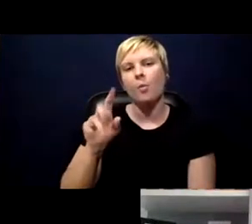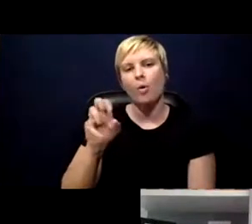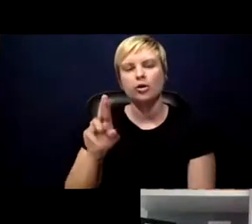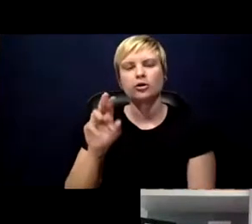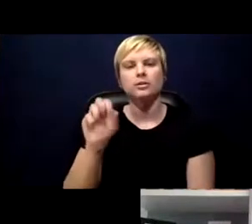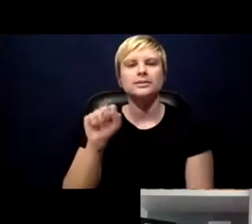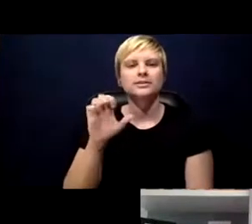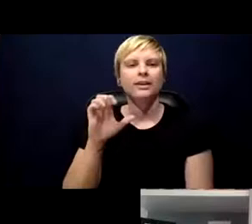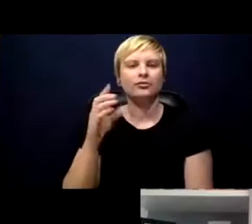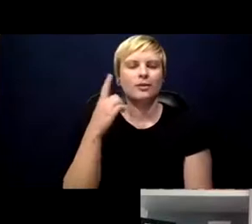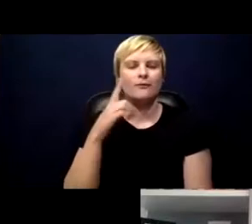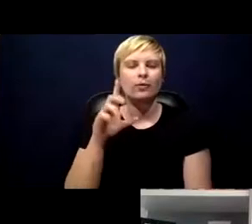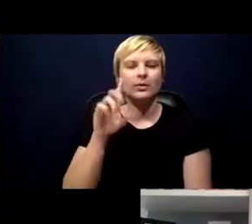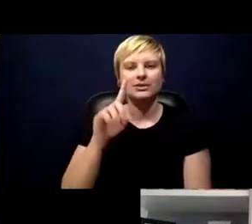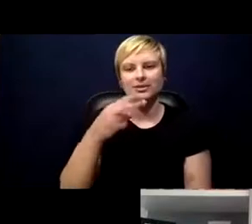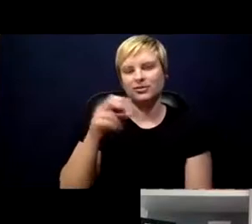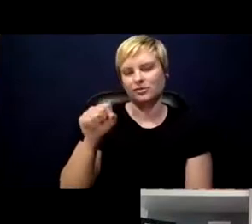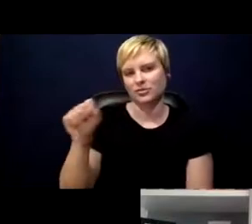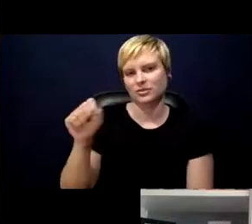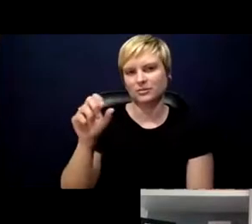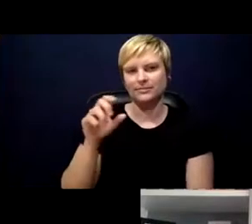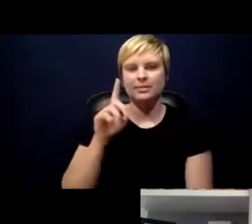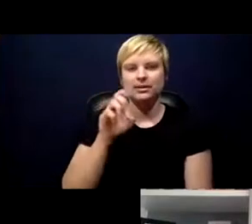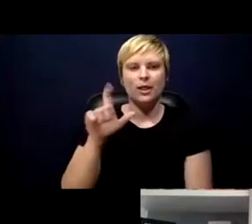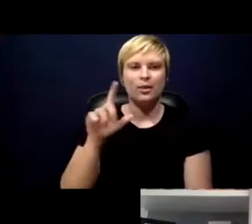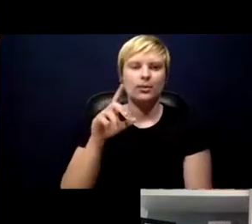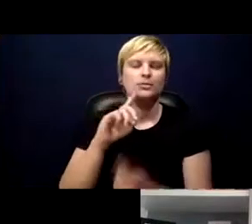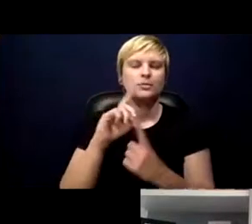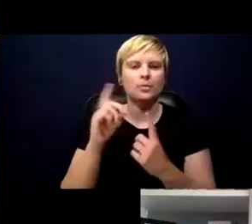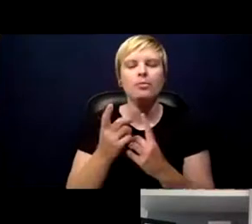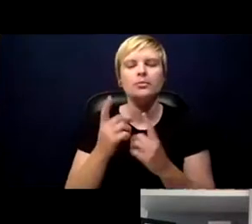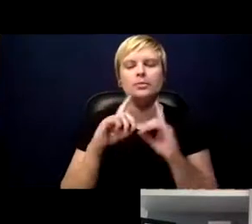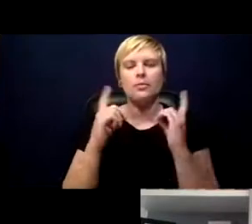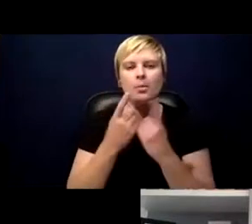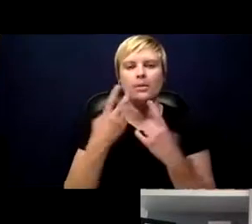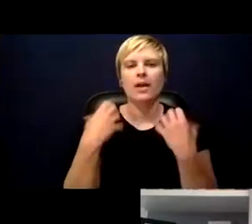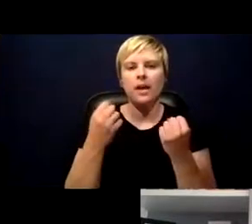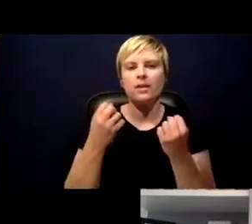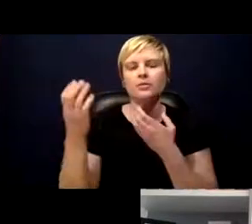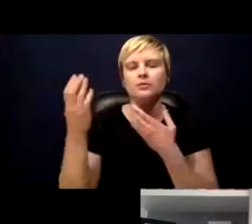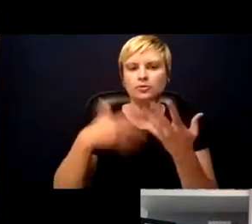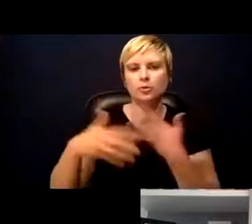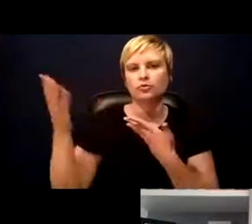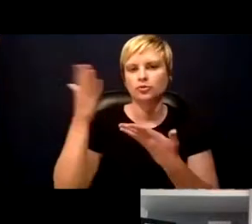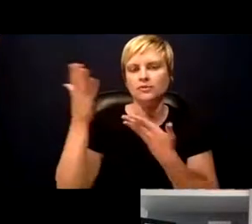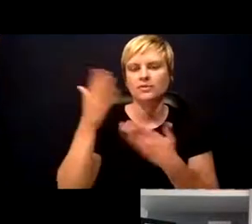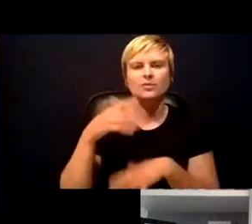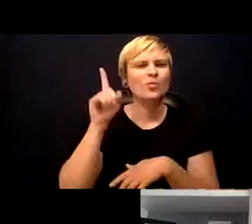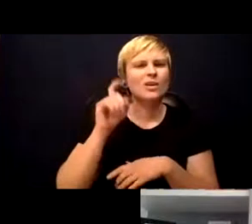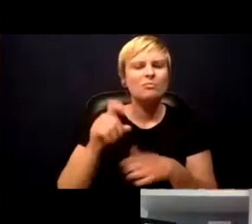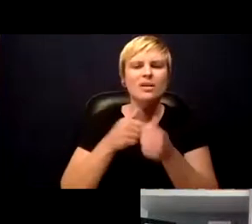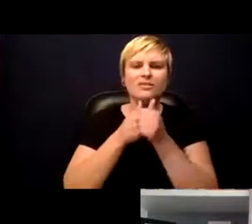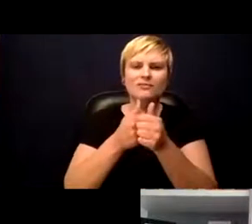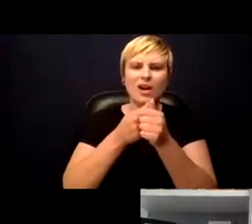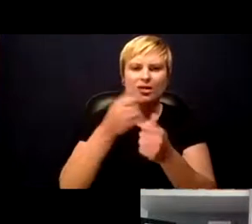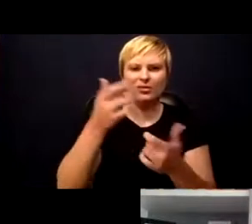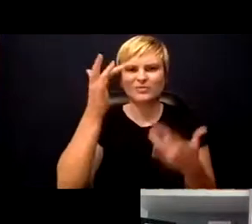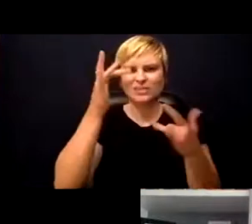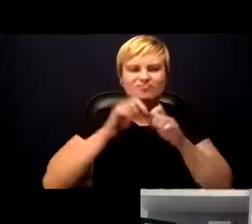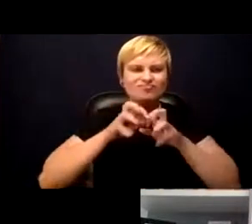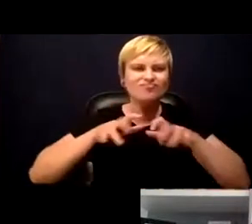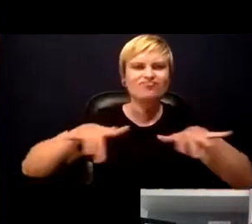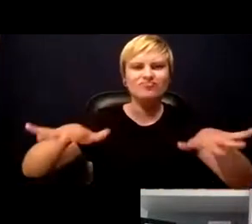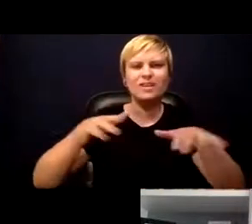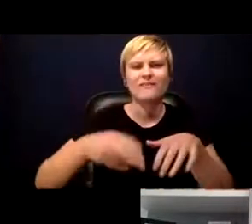To protect the people of Delaware, we must track the spread of this highly contagious disease, COVID-19. The average person infected